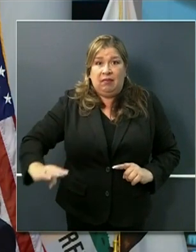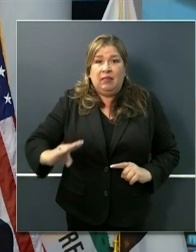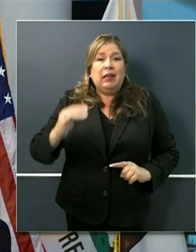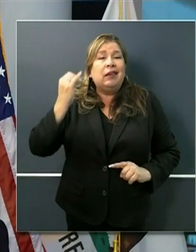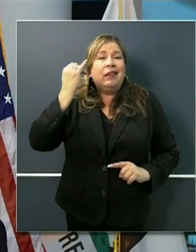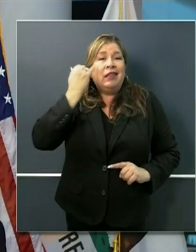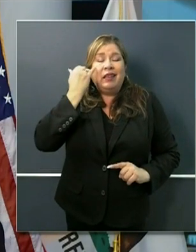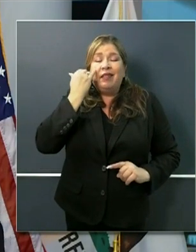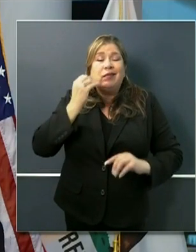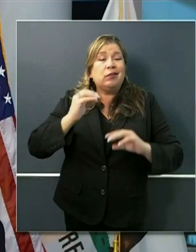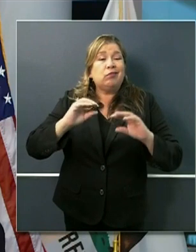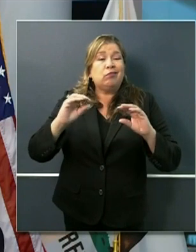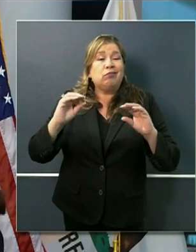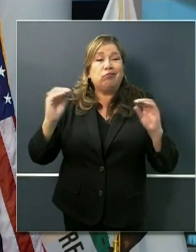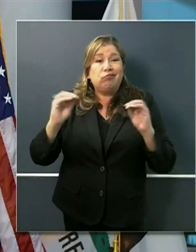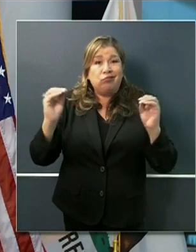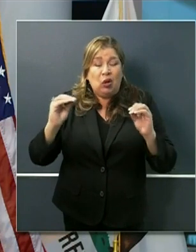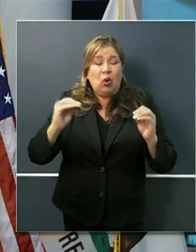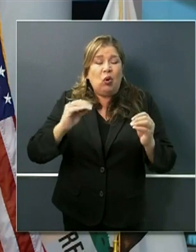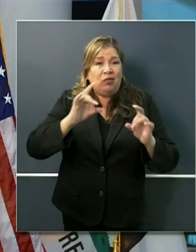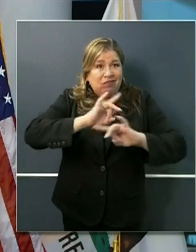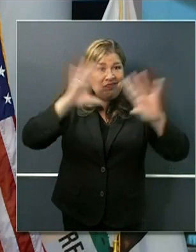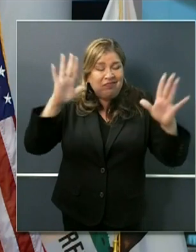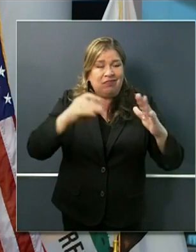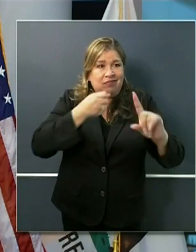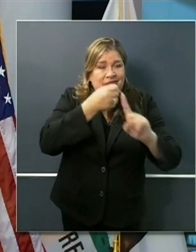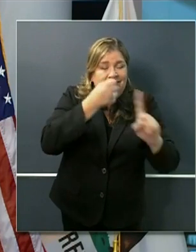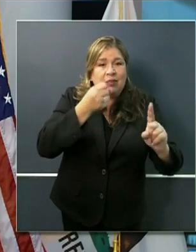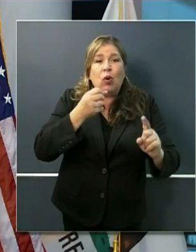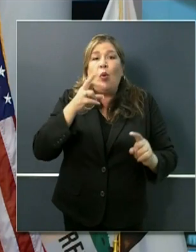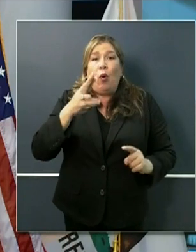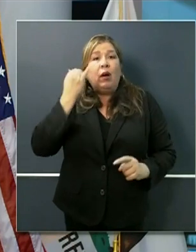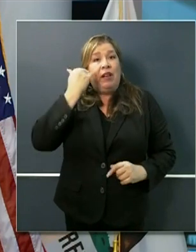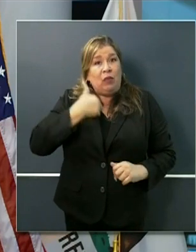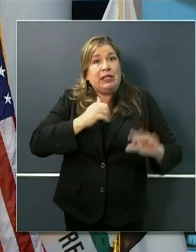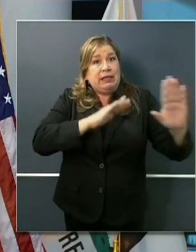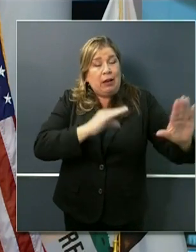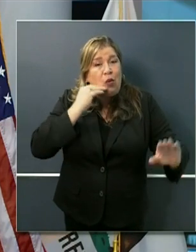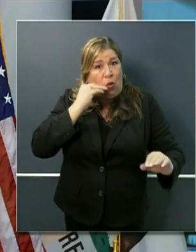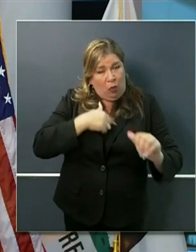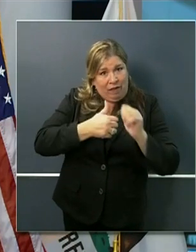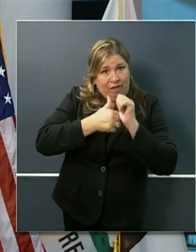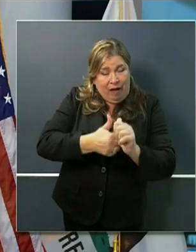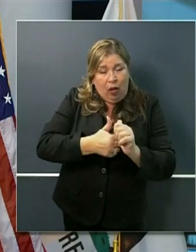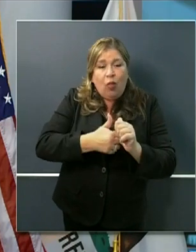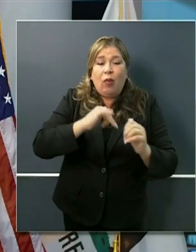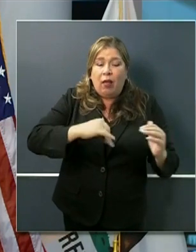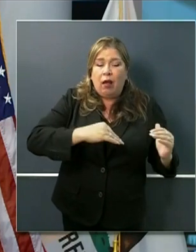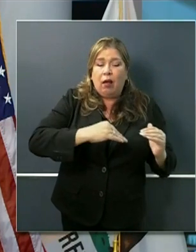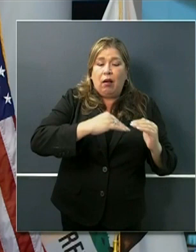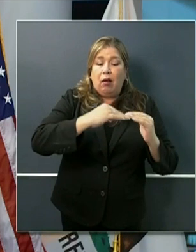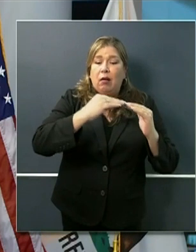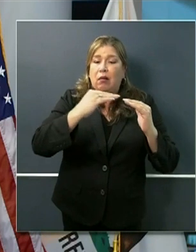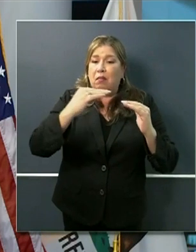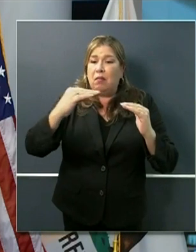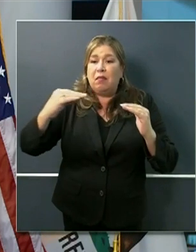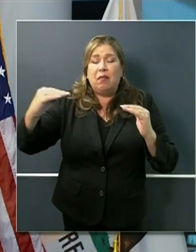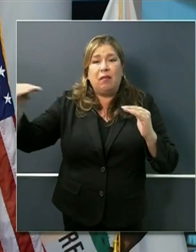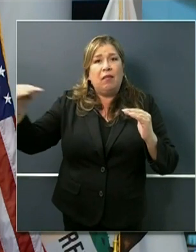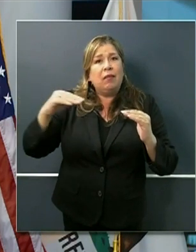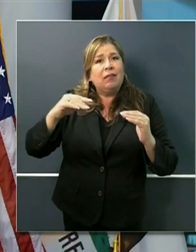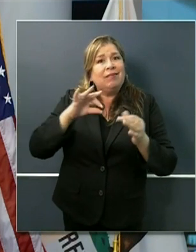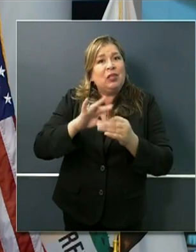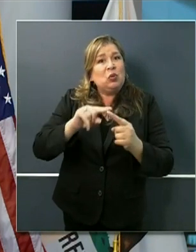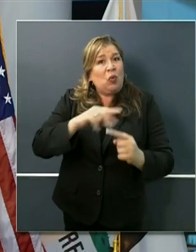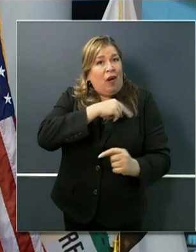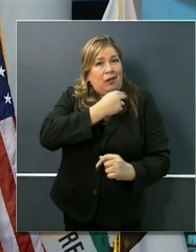current interventions staying at home and you'll see that not only are we following that line in fact with respect to hospitalizations we're doing